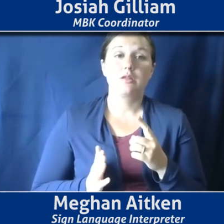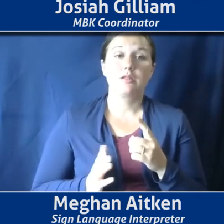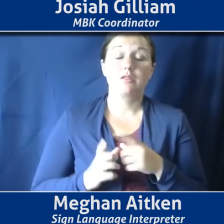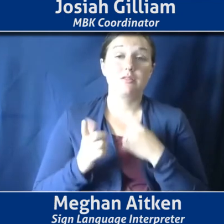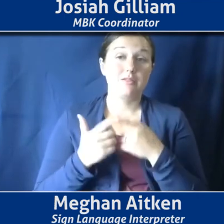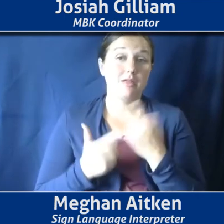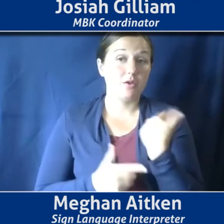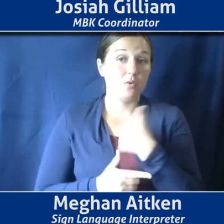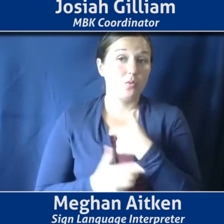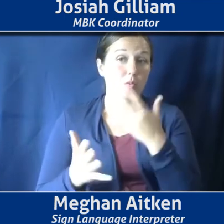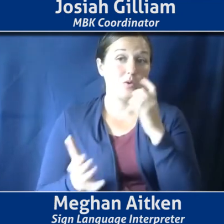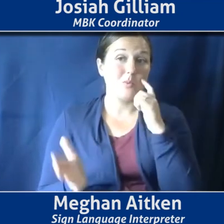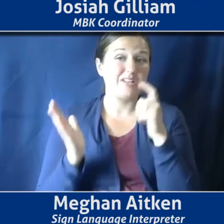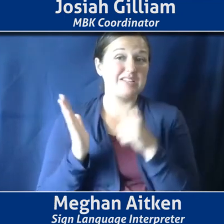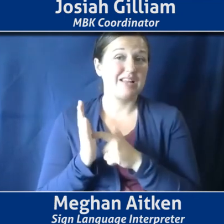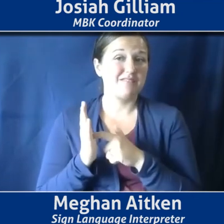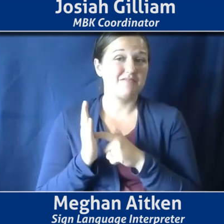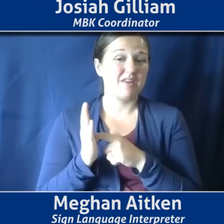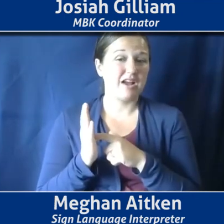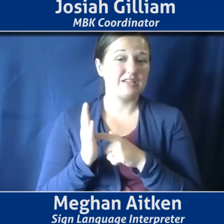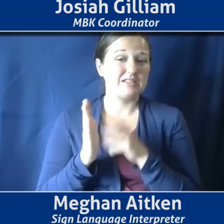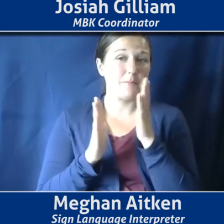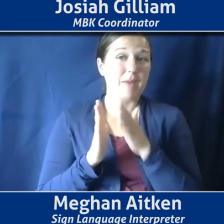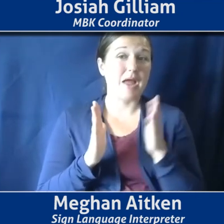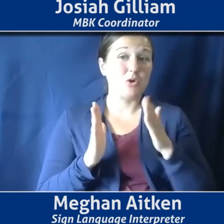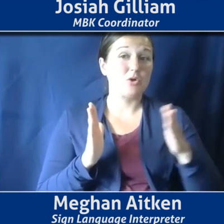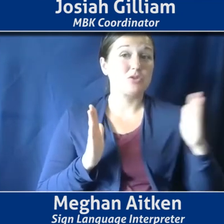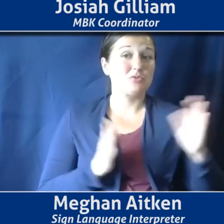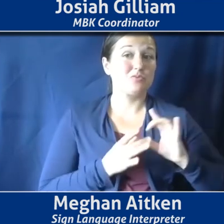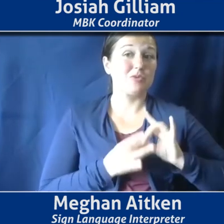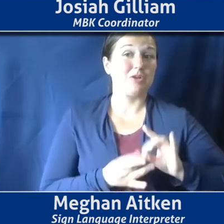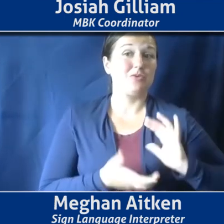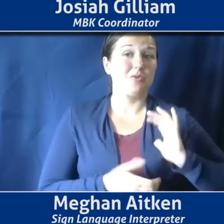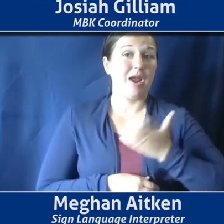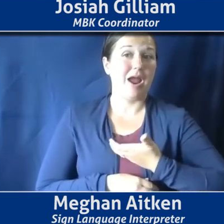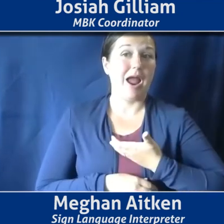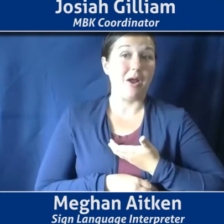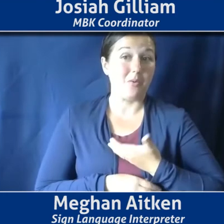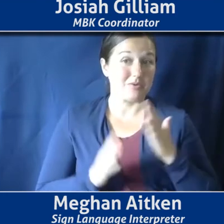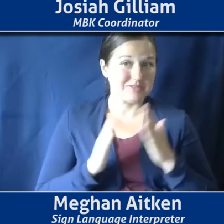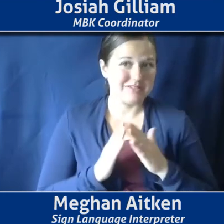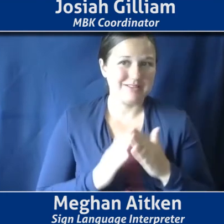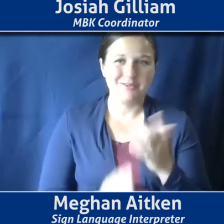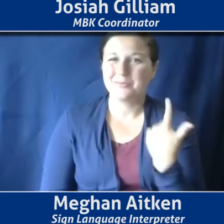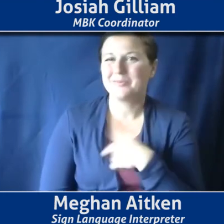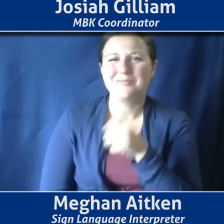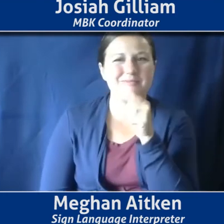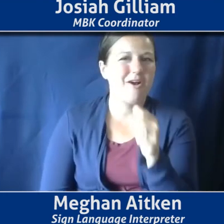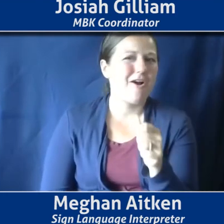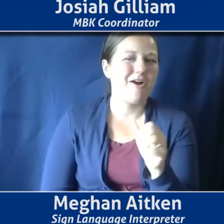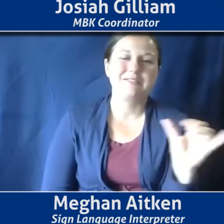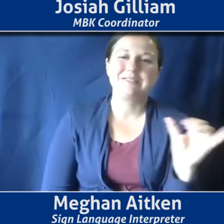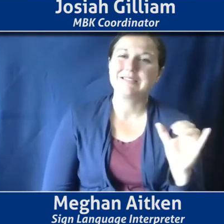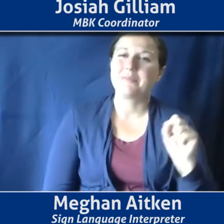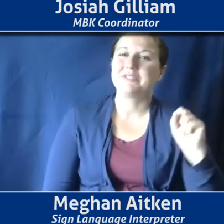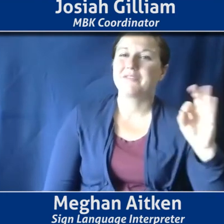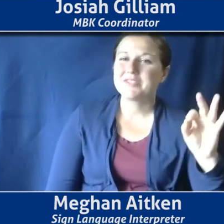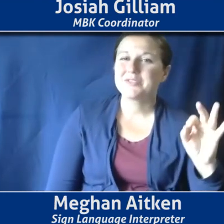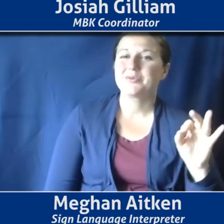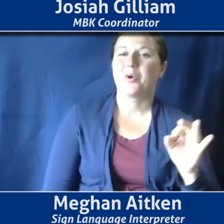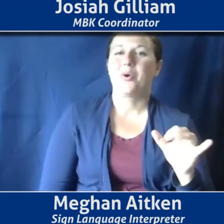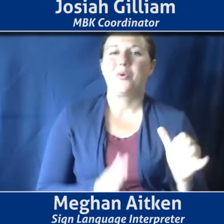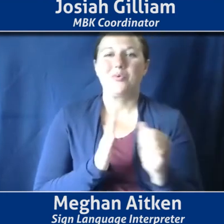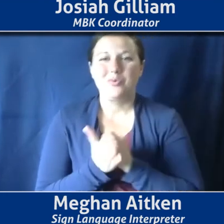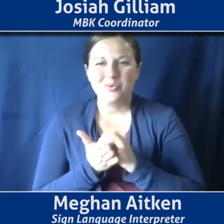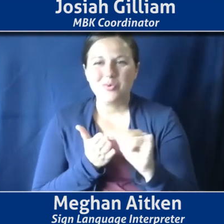city. Pittsburgh is not San Francisco. It's not New York. Um, it's not Columbus. Um, we may have things in common because of